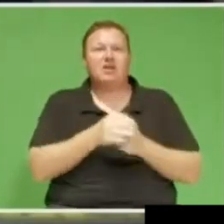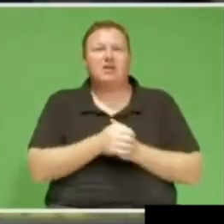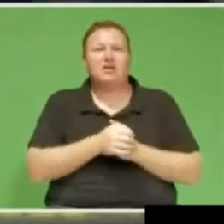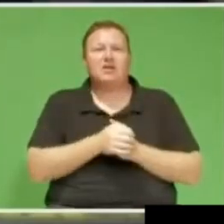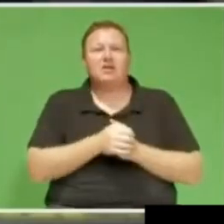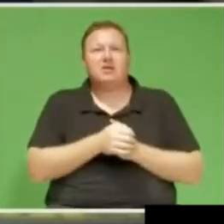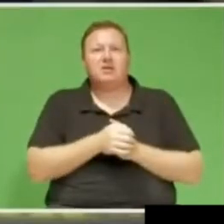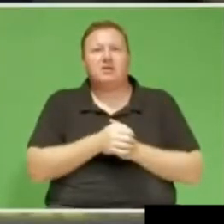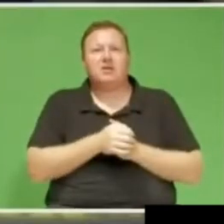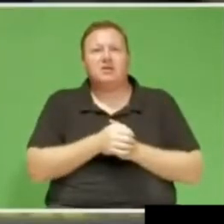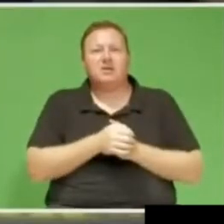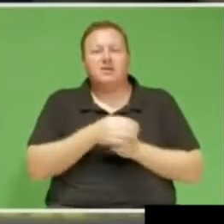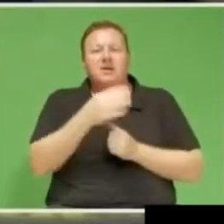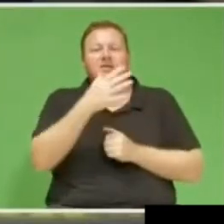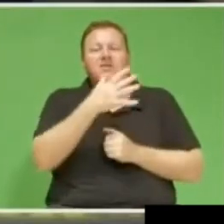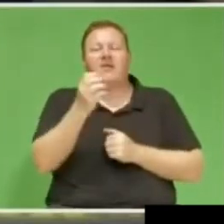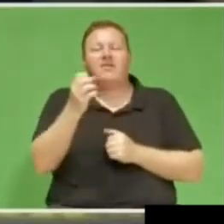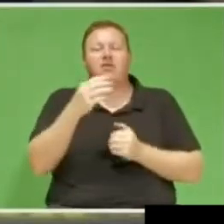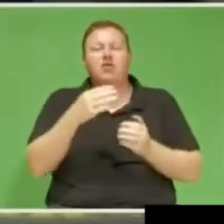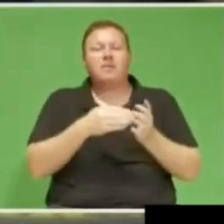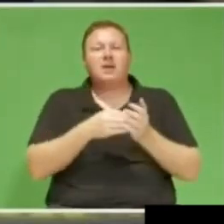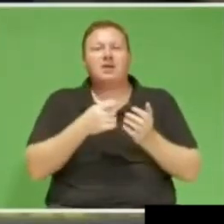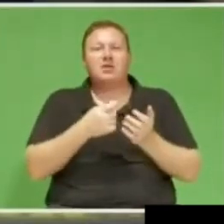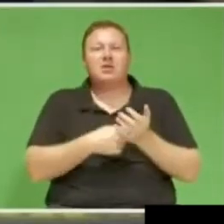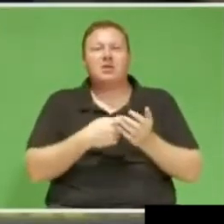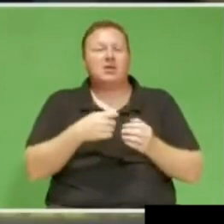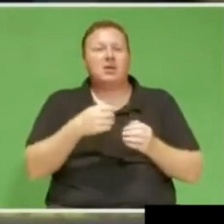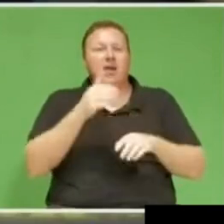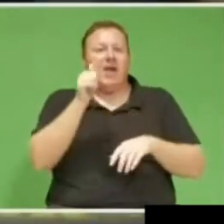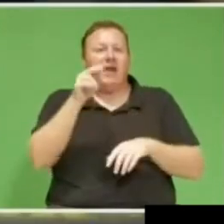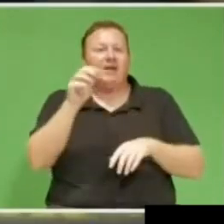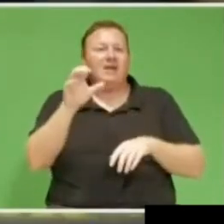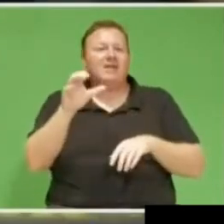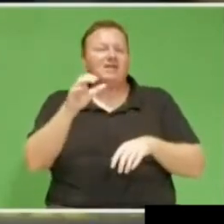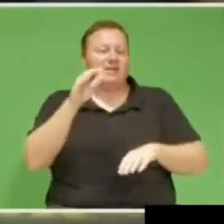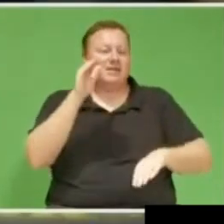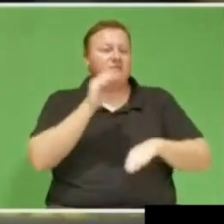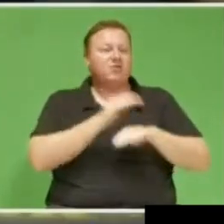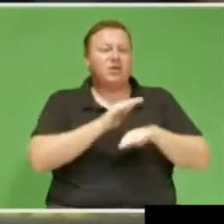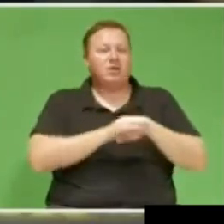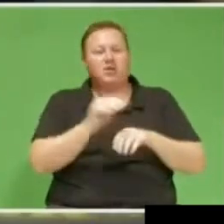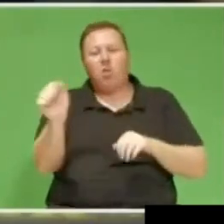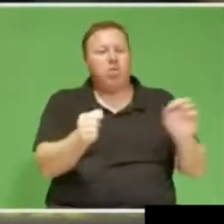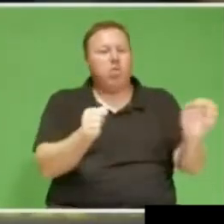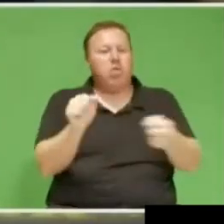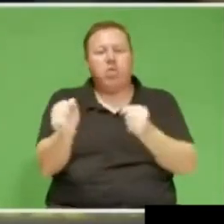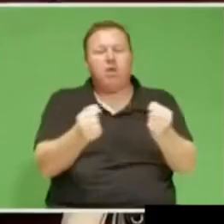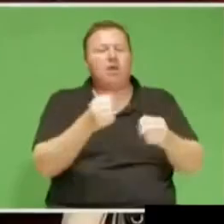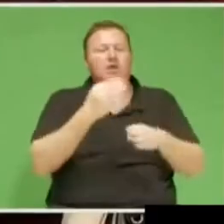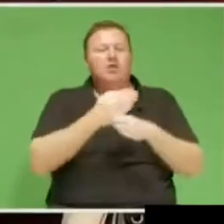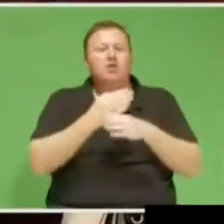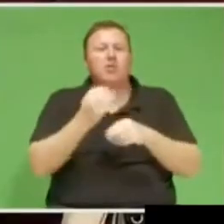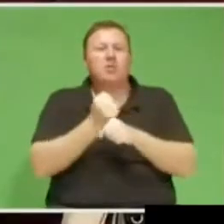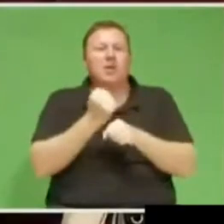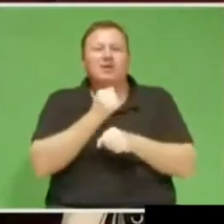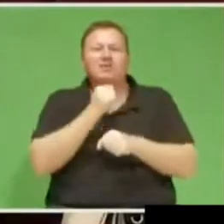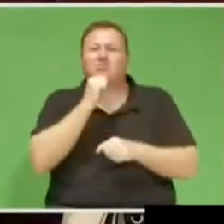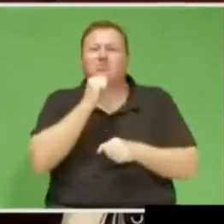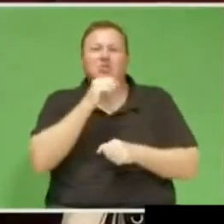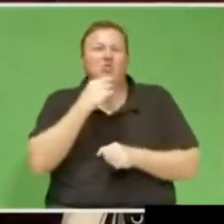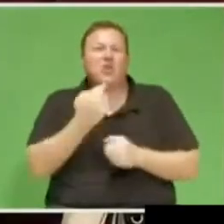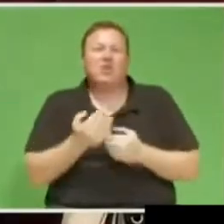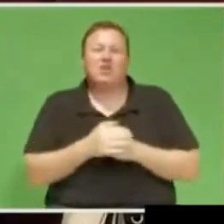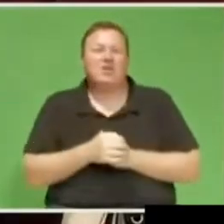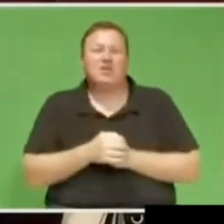that with half a billion rands, the NYDA employs ANC caders in high-paying positions but creates no real jobs and opportunities for